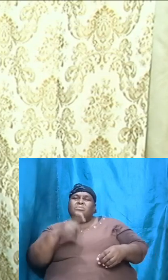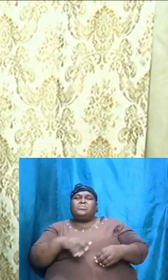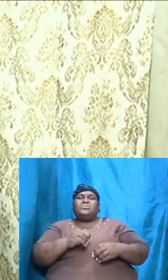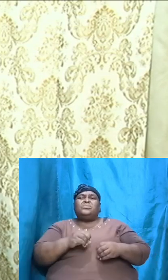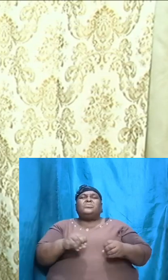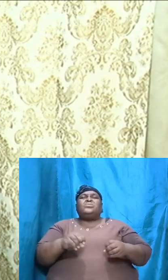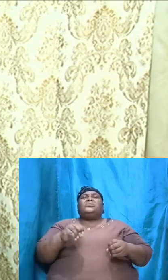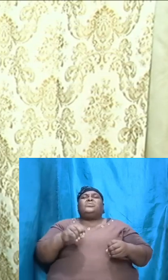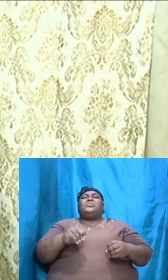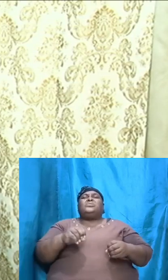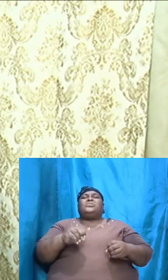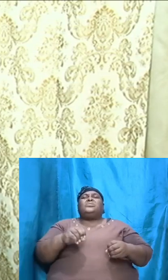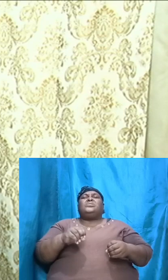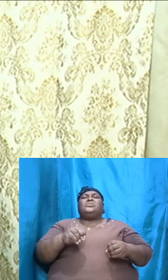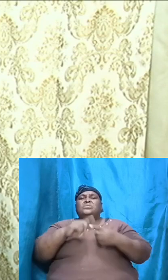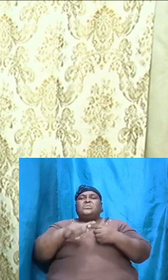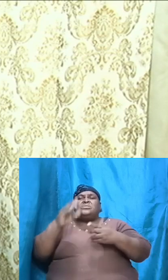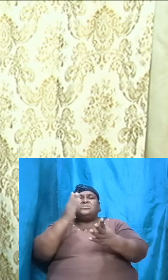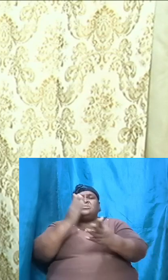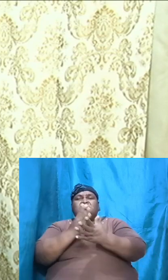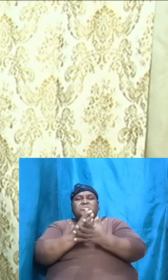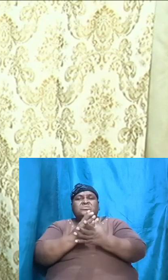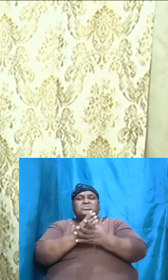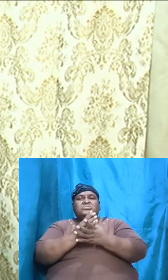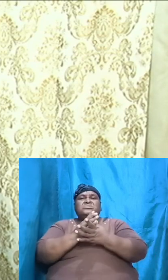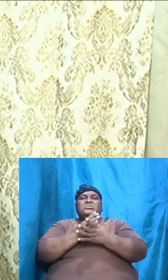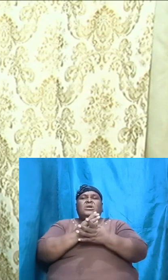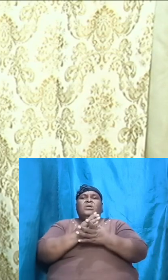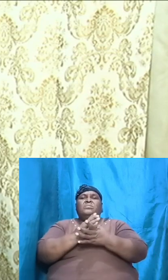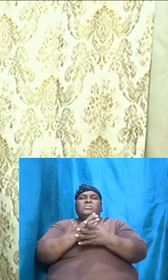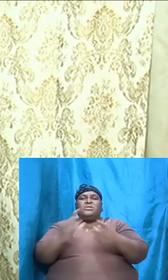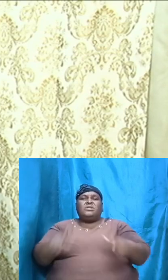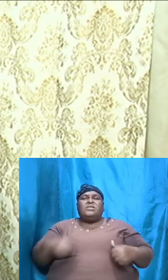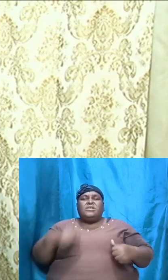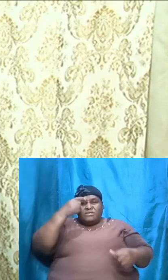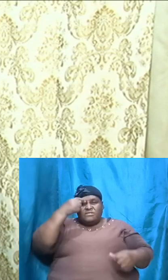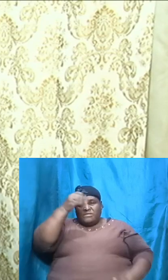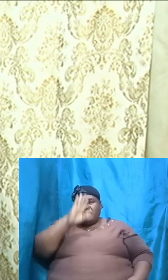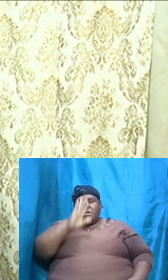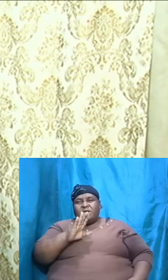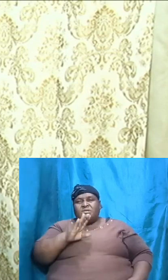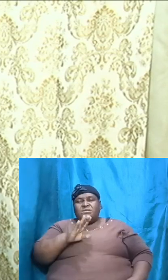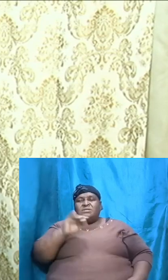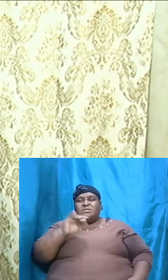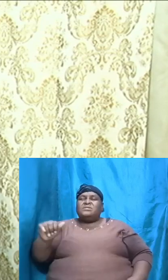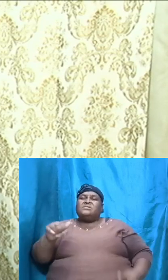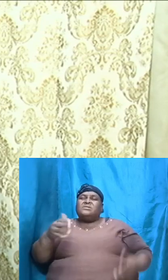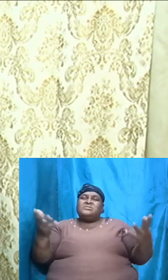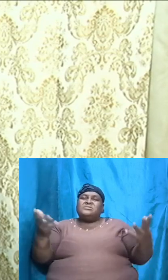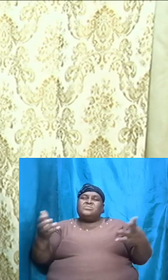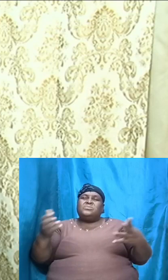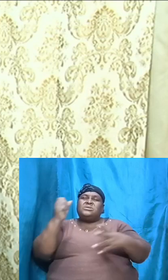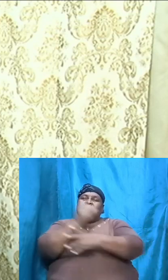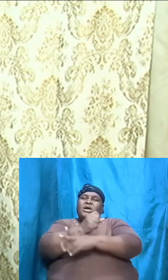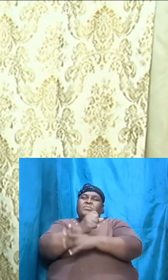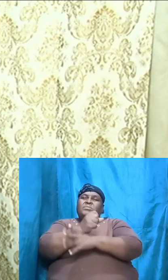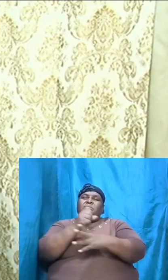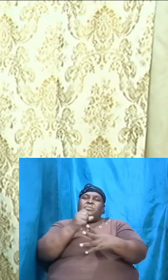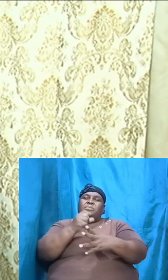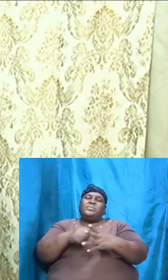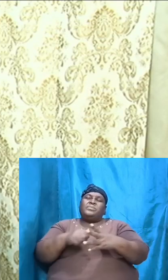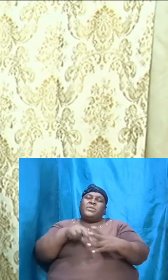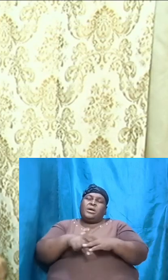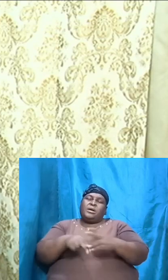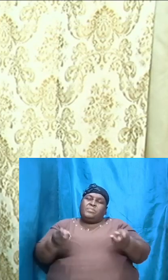in Abraham's time a lot of those around him were idol worshippers a lot